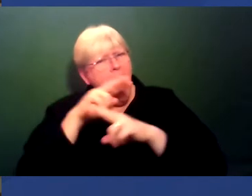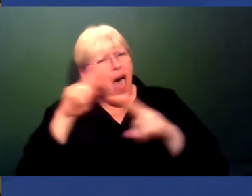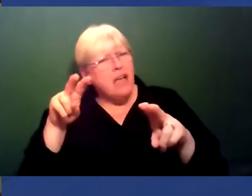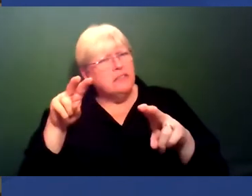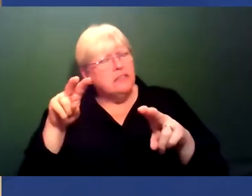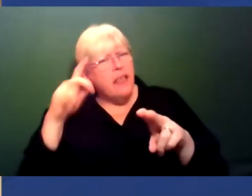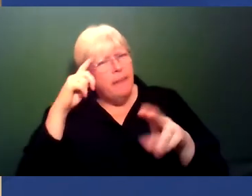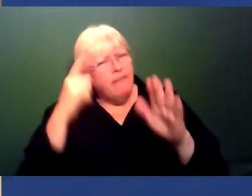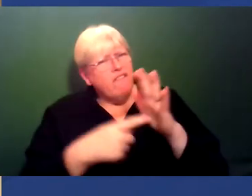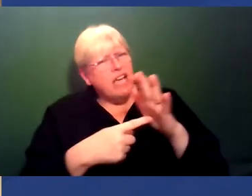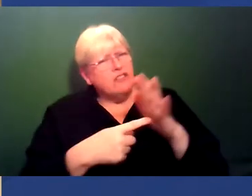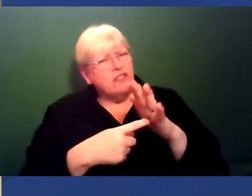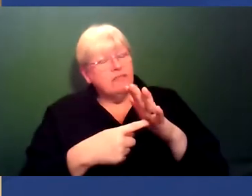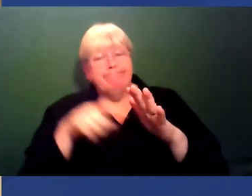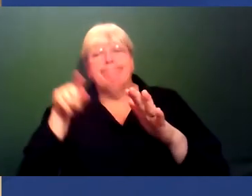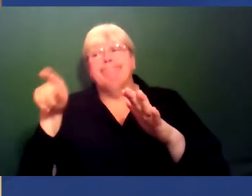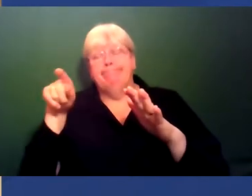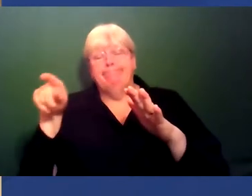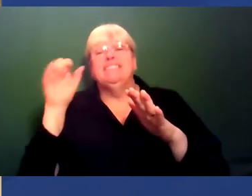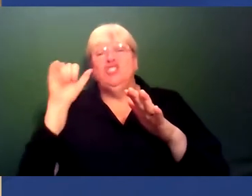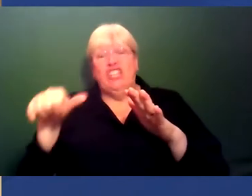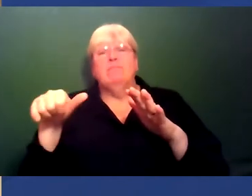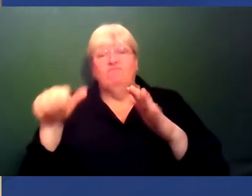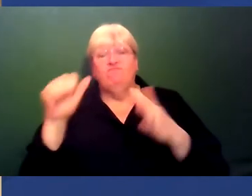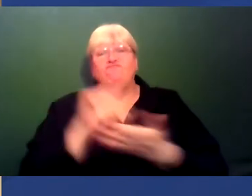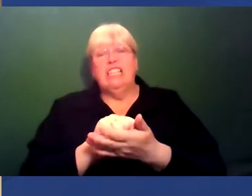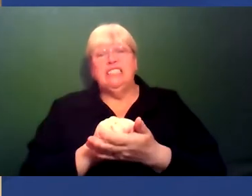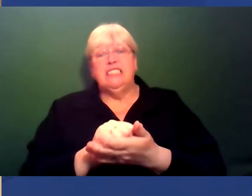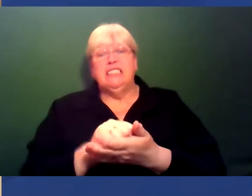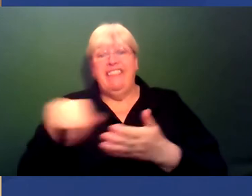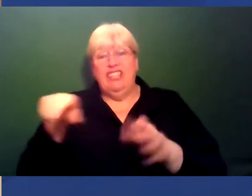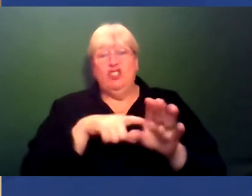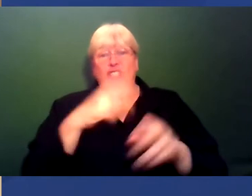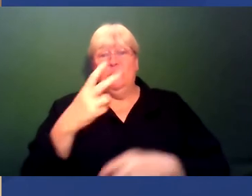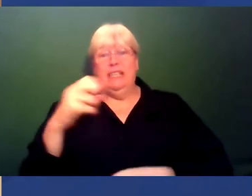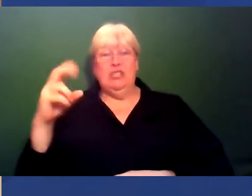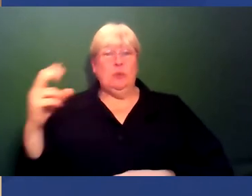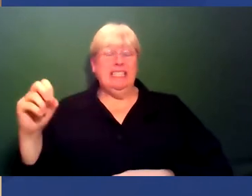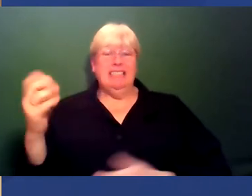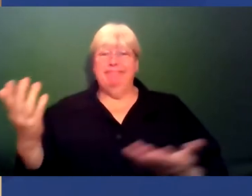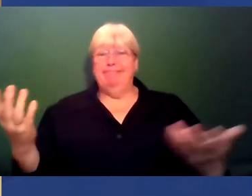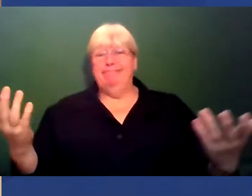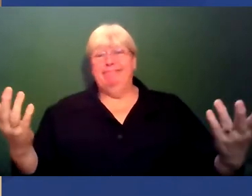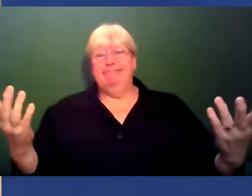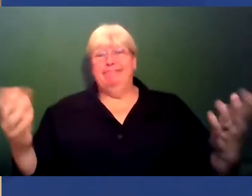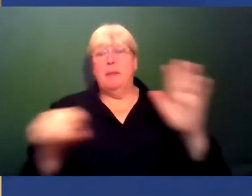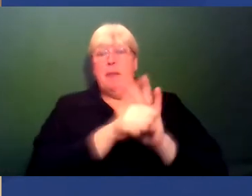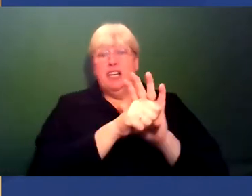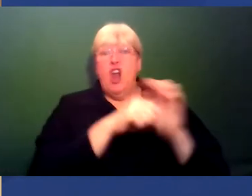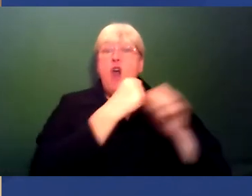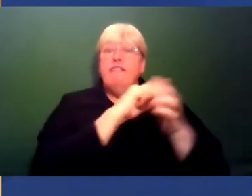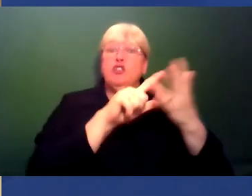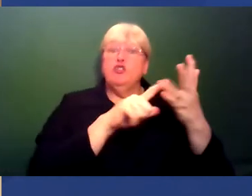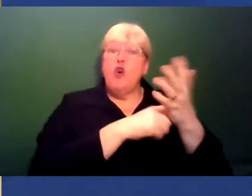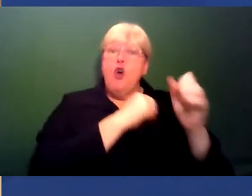I think, I think you're, I think you're, yeah, yeah. Yeah. And this year, 2020, in the wake of the murder of George Floyd and everything